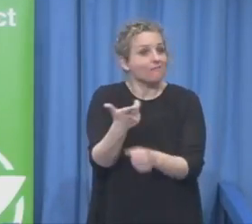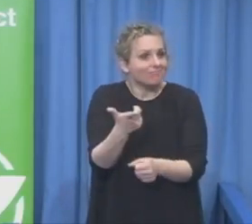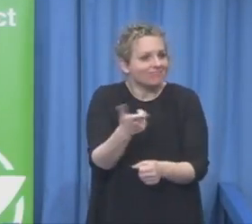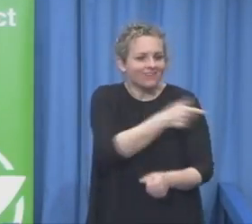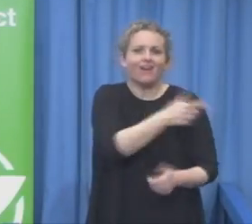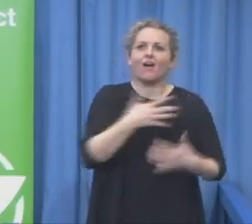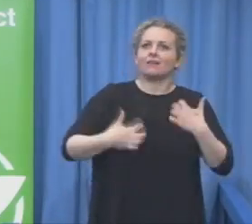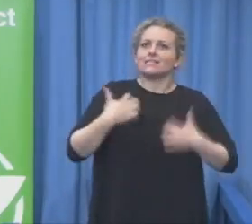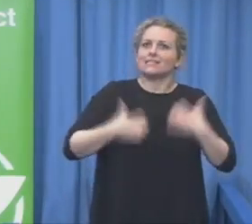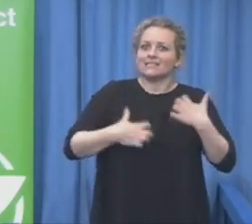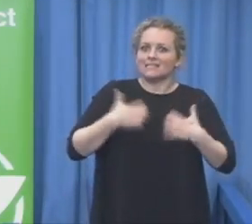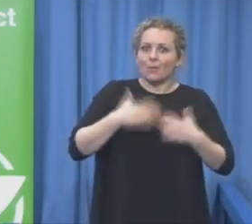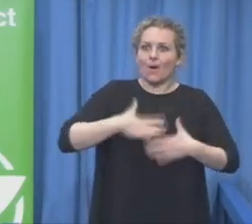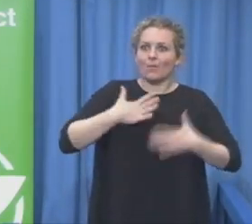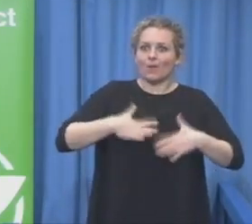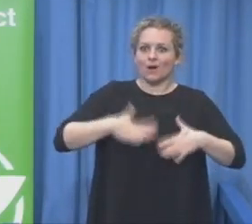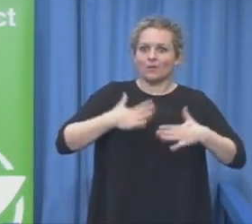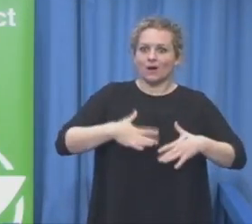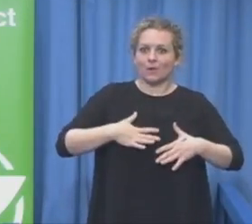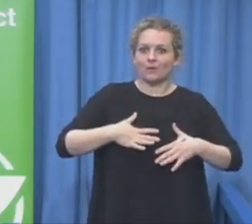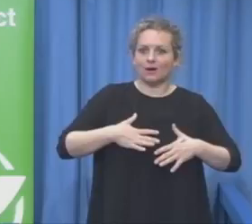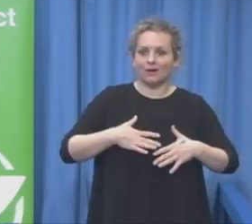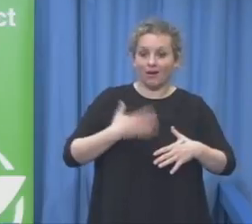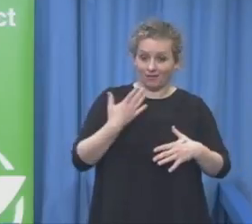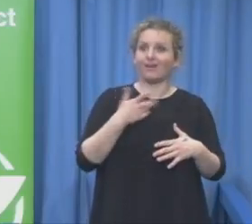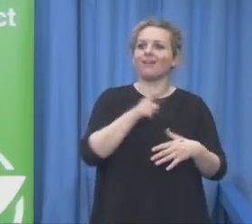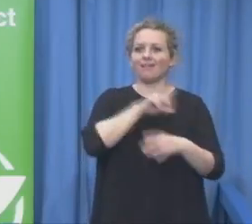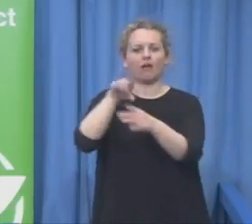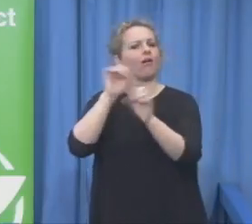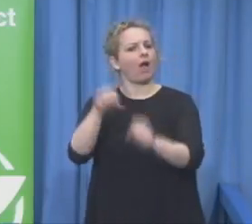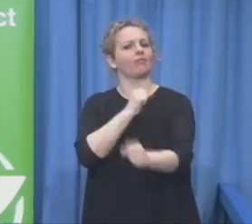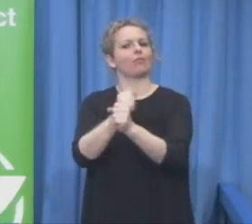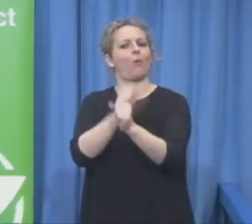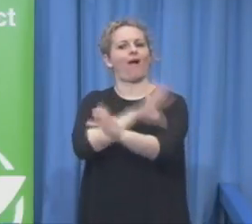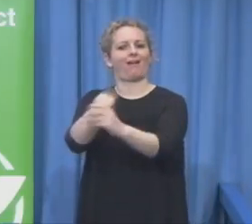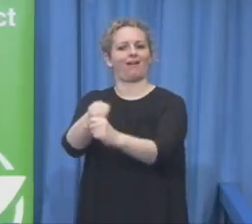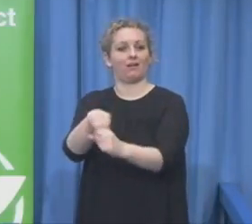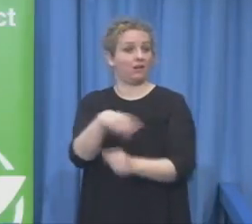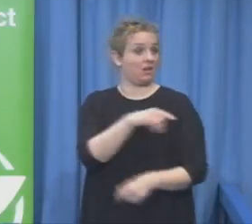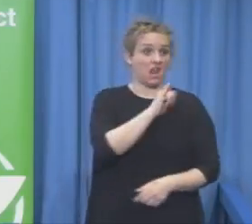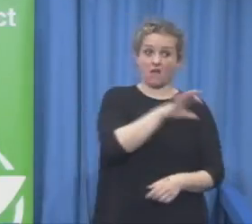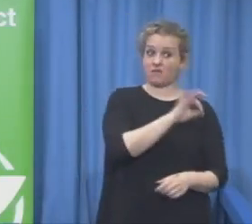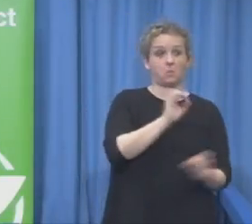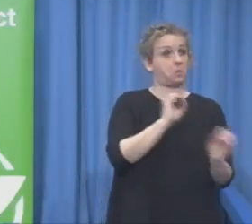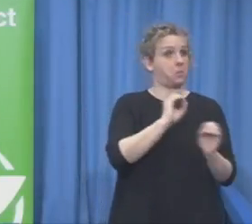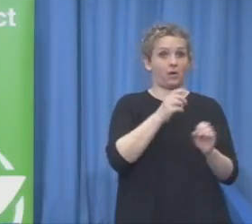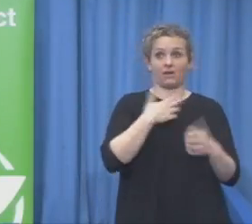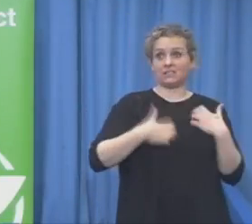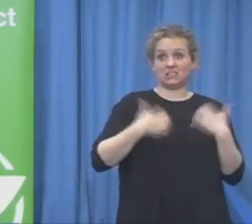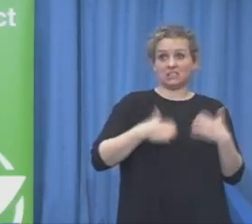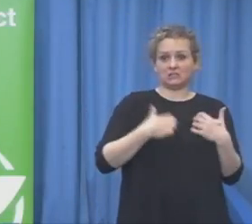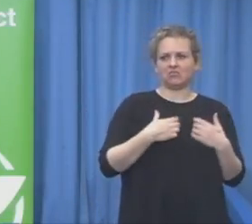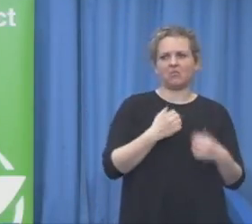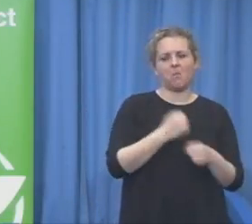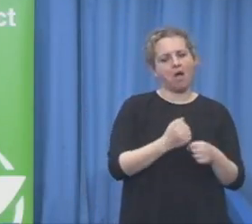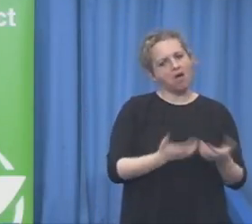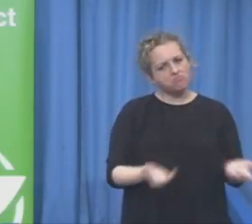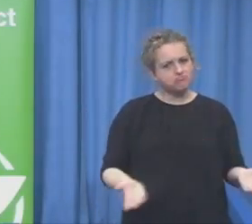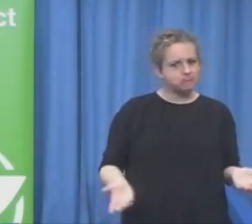think working at the copy machine might be a good job for people with learning difficulties or